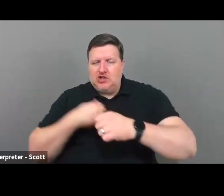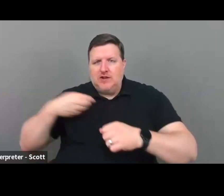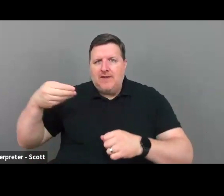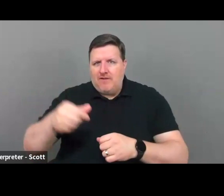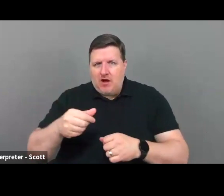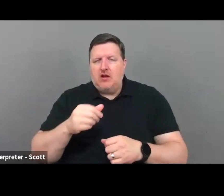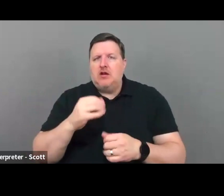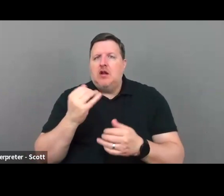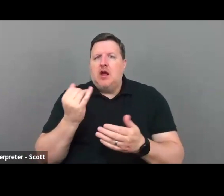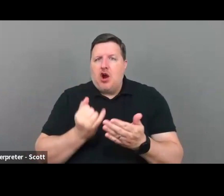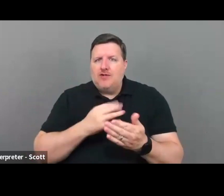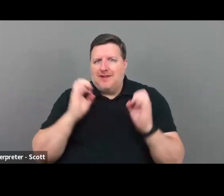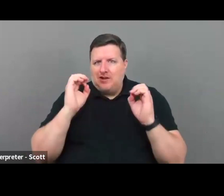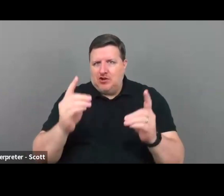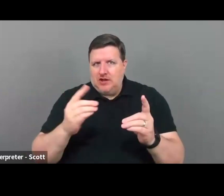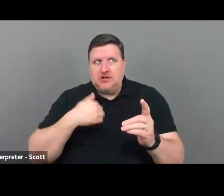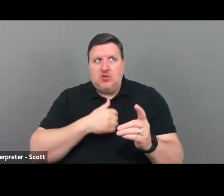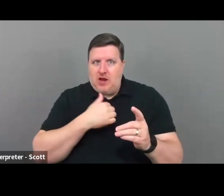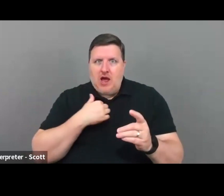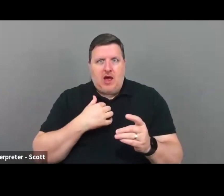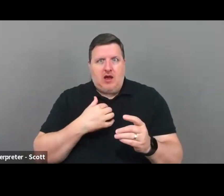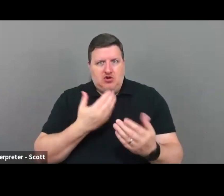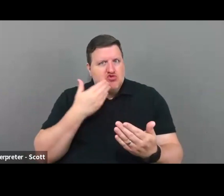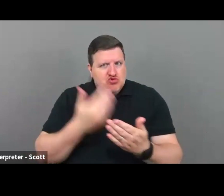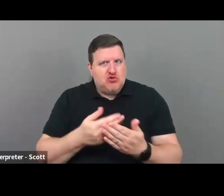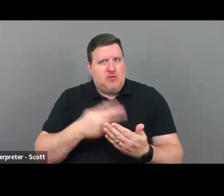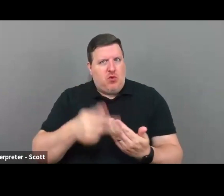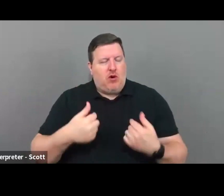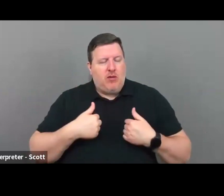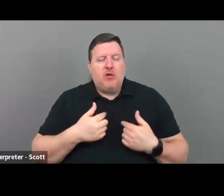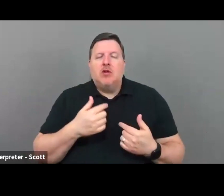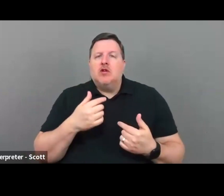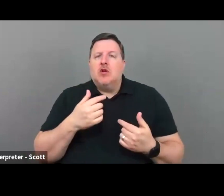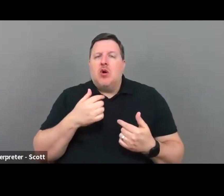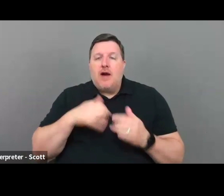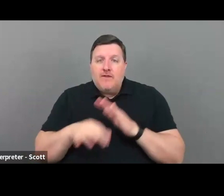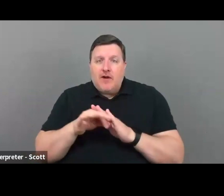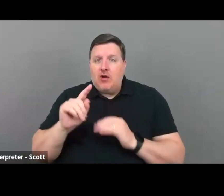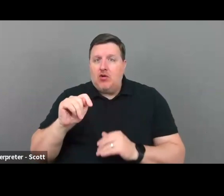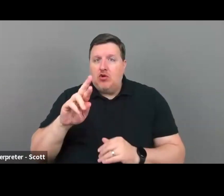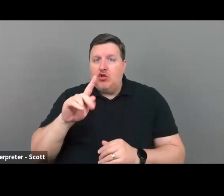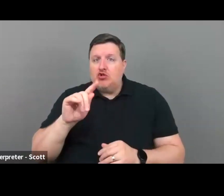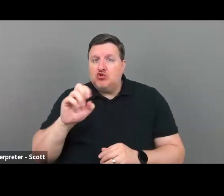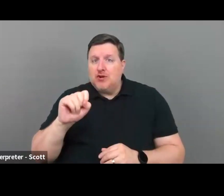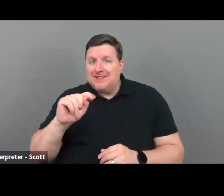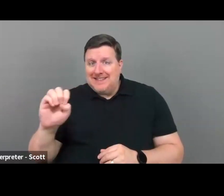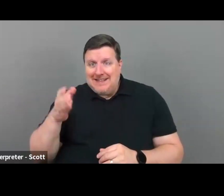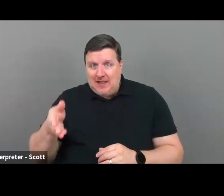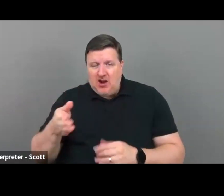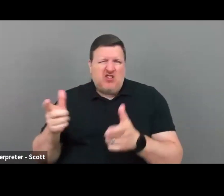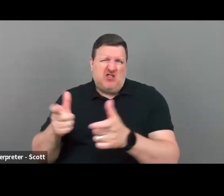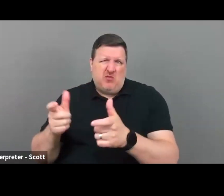We had a very robust arts and education program. I found out that the trustee at the Tiger is a small foundation